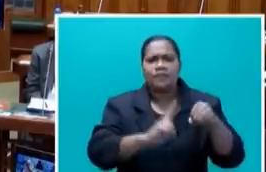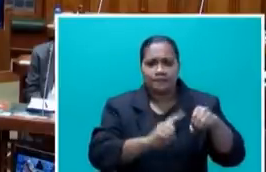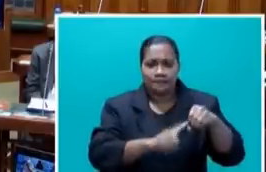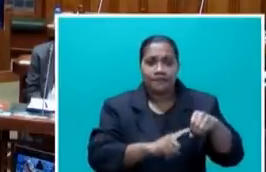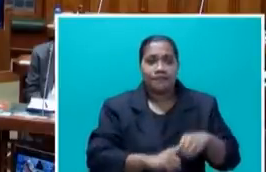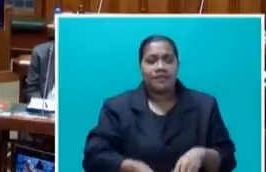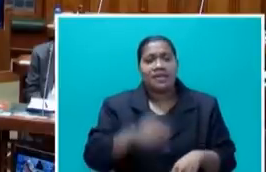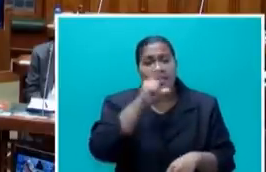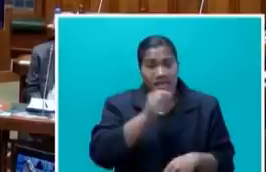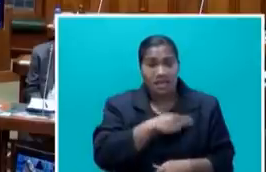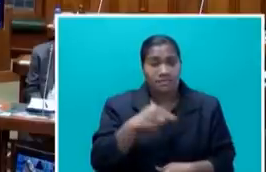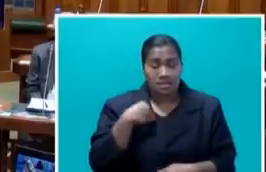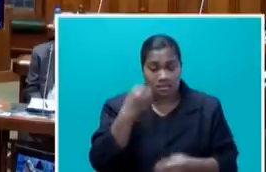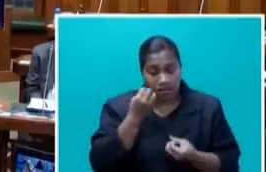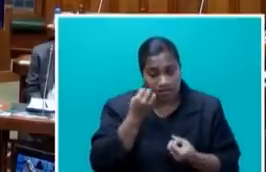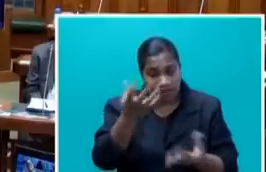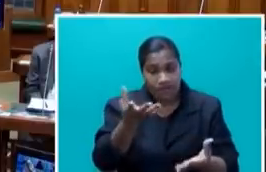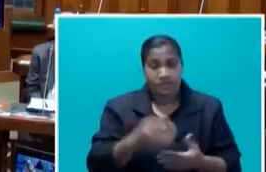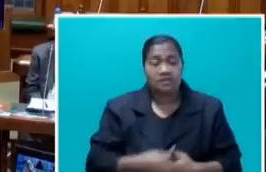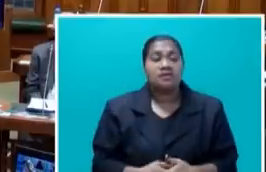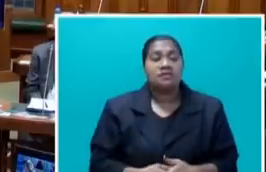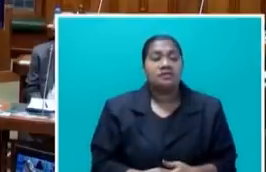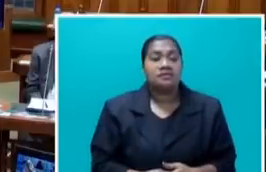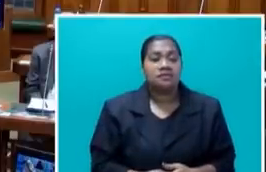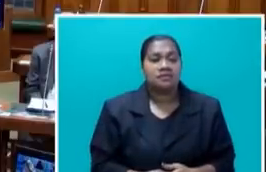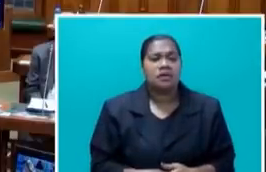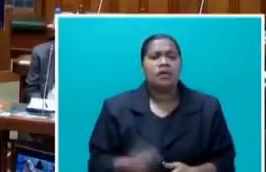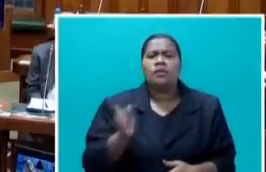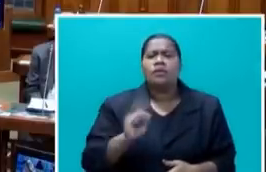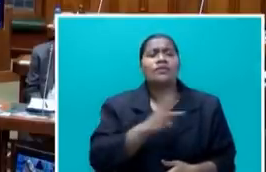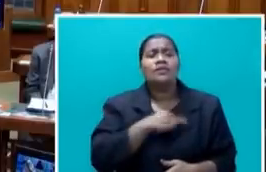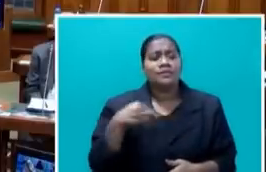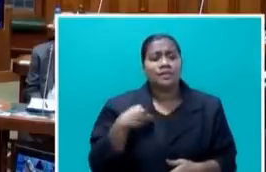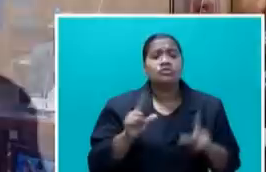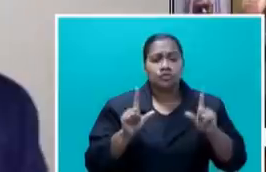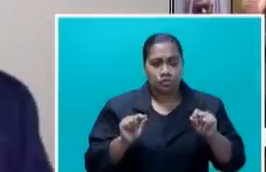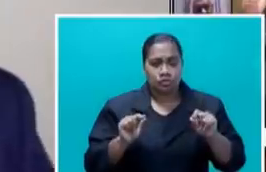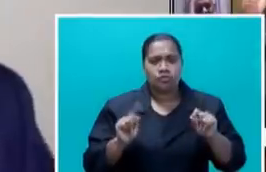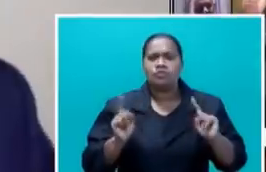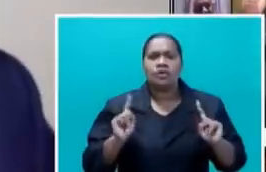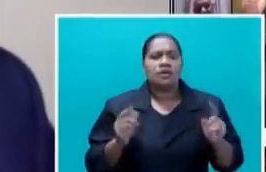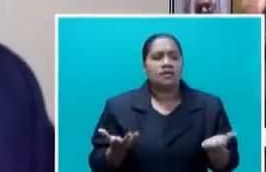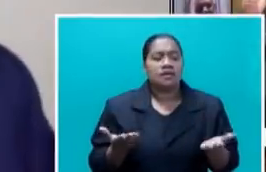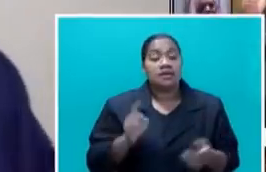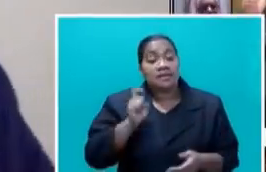Can the Minister inform the House what will the Ministry do if the